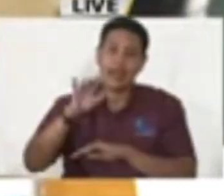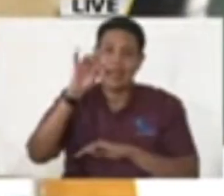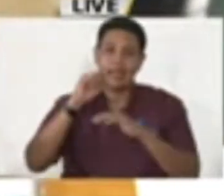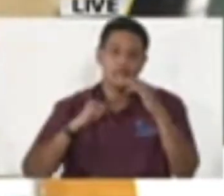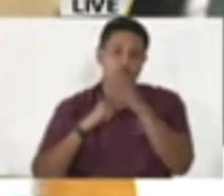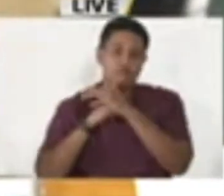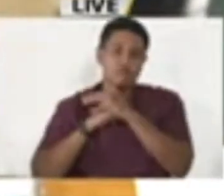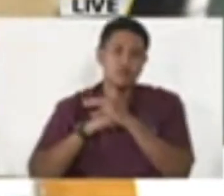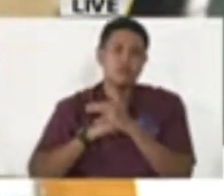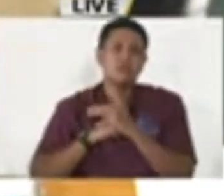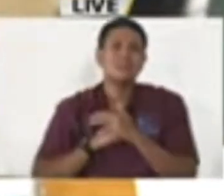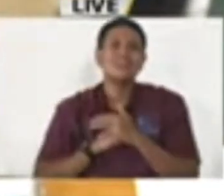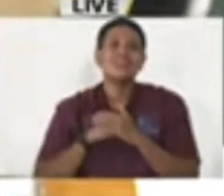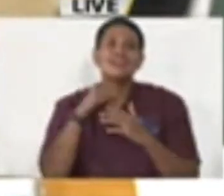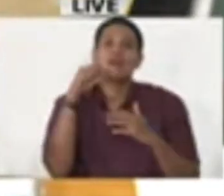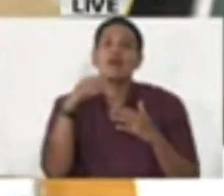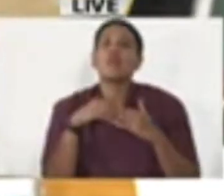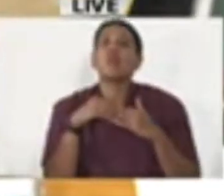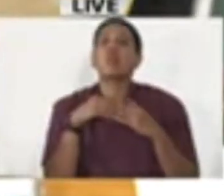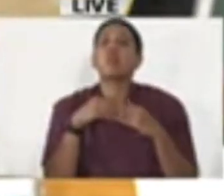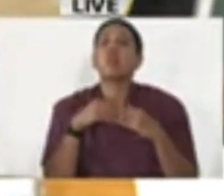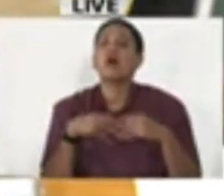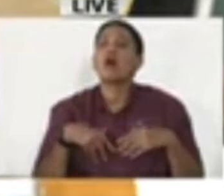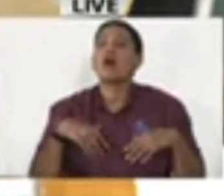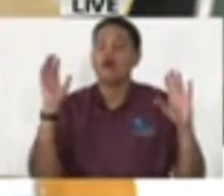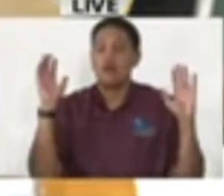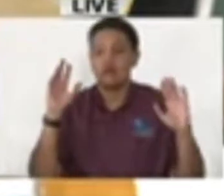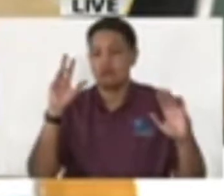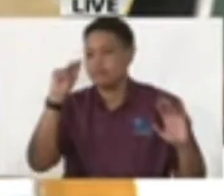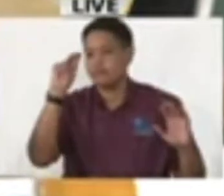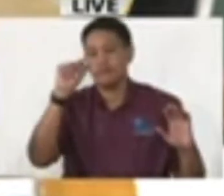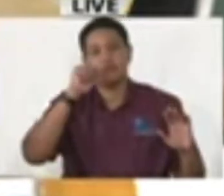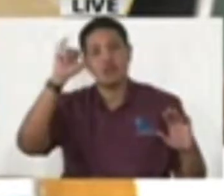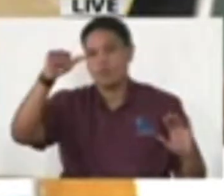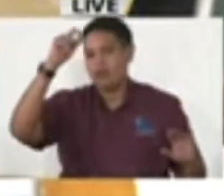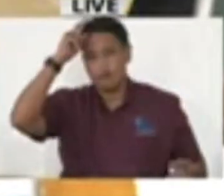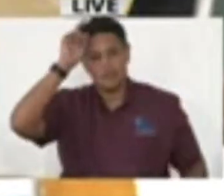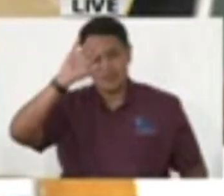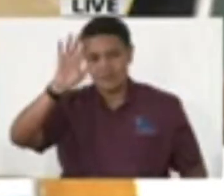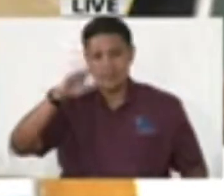not as a loosening up of measures. I don't want that to be the interpretation.